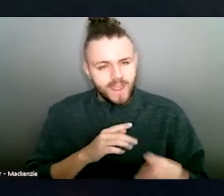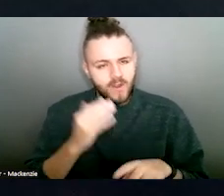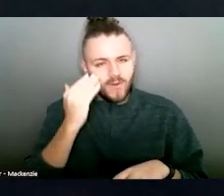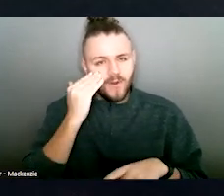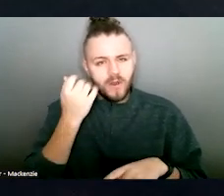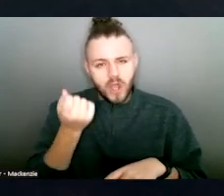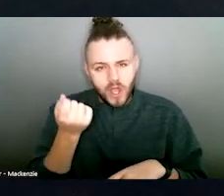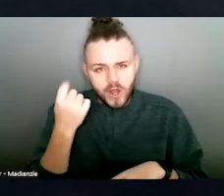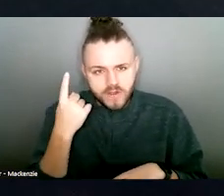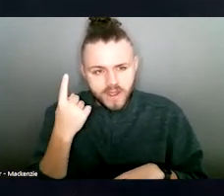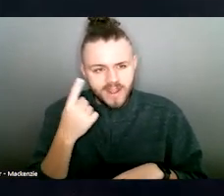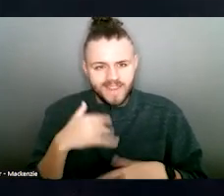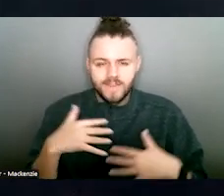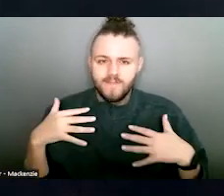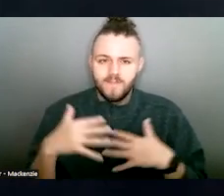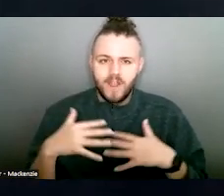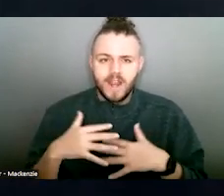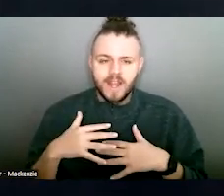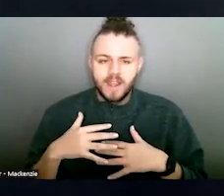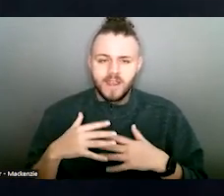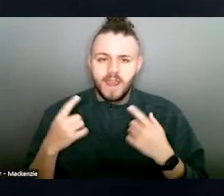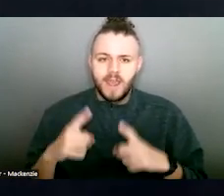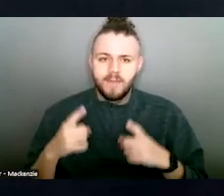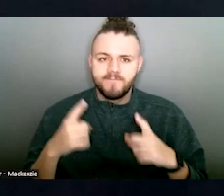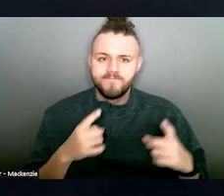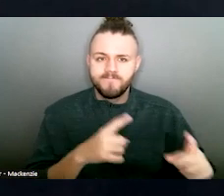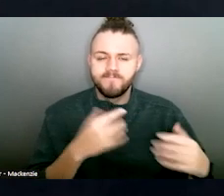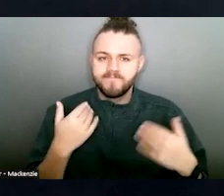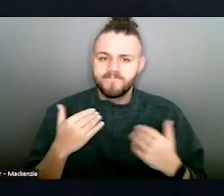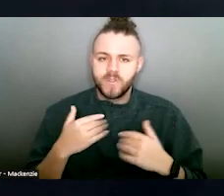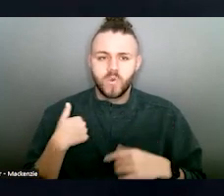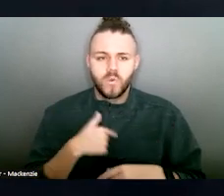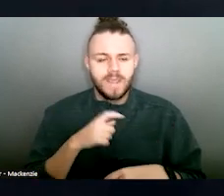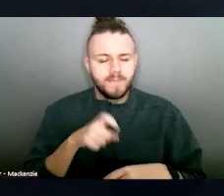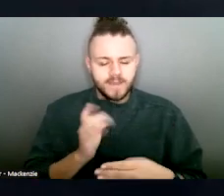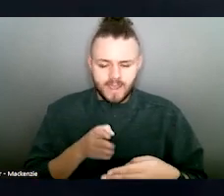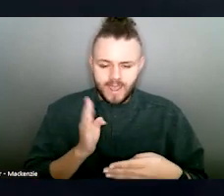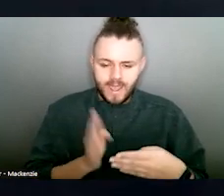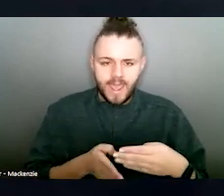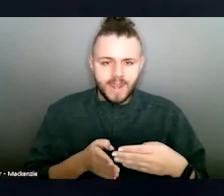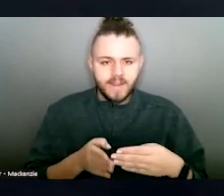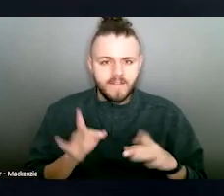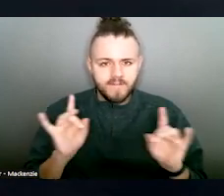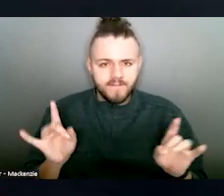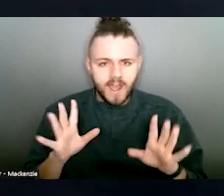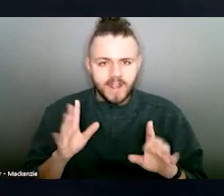frightening trend. We must end violence against women and children,